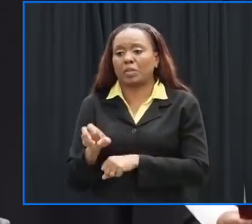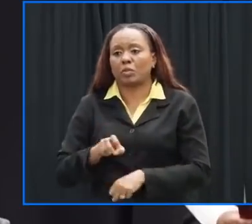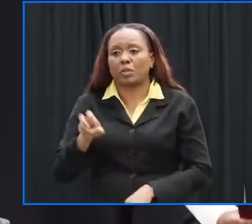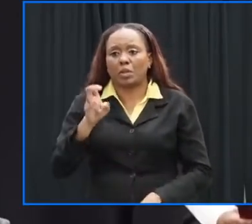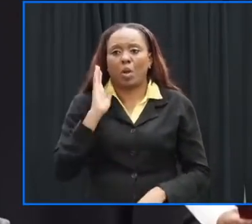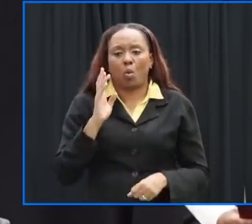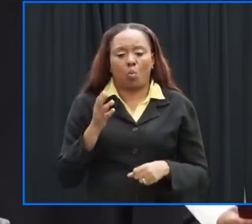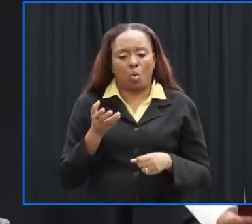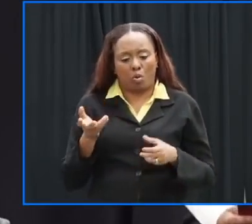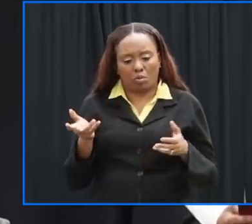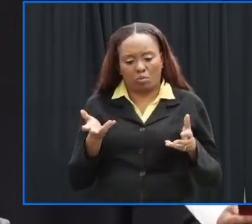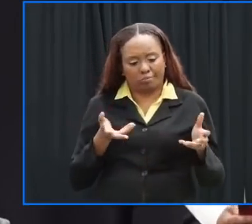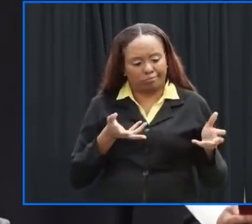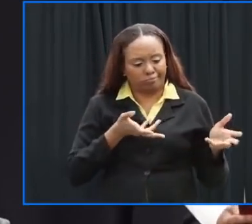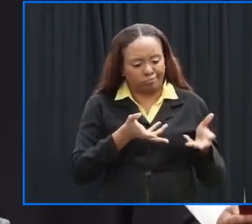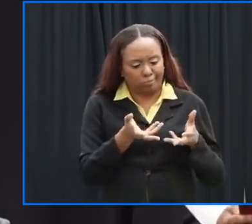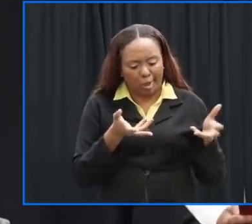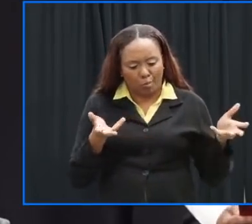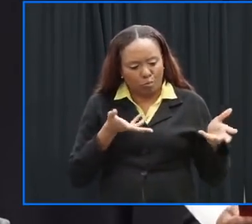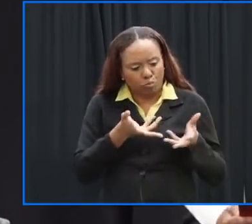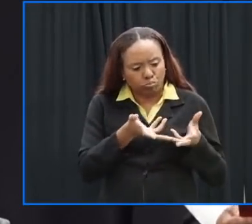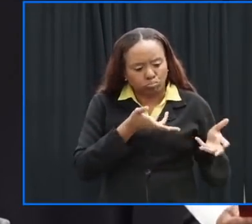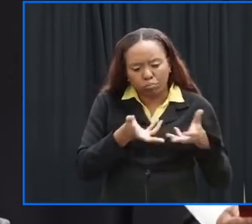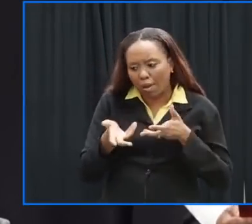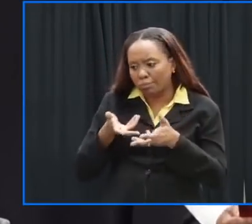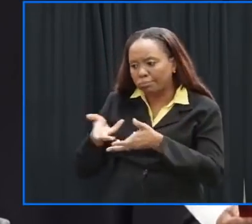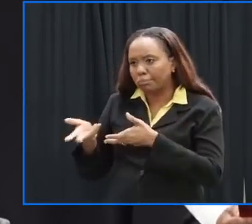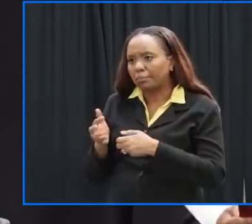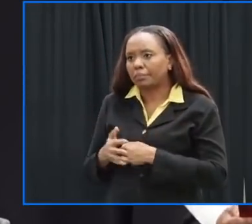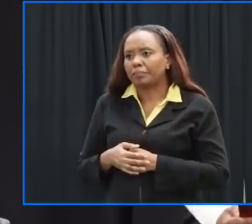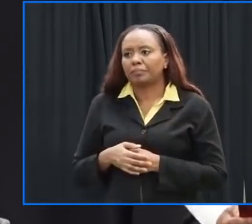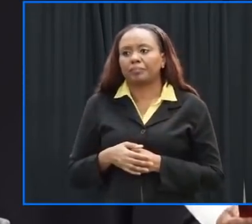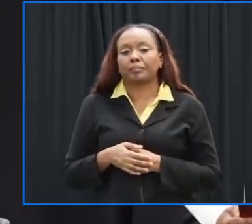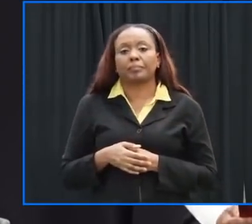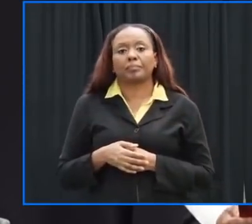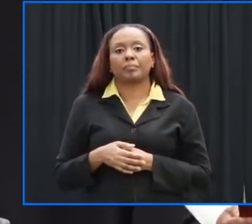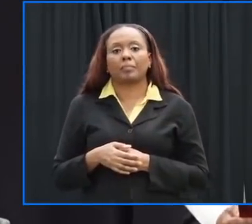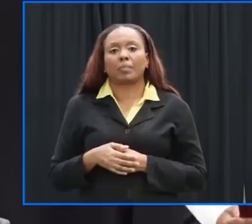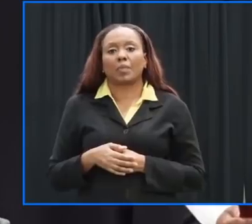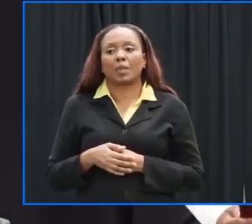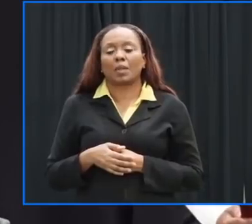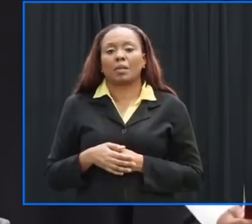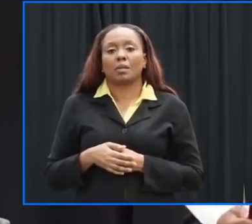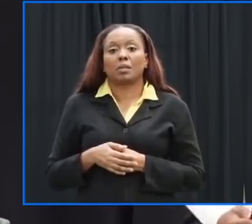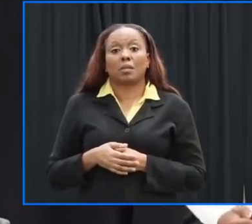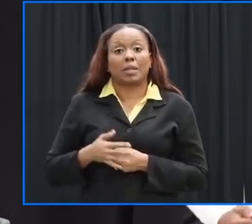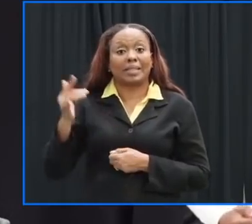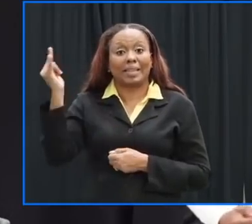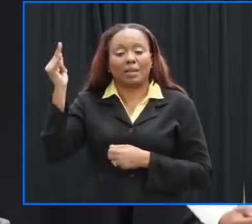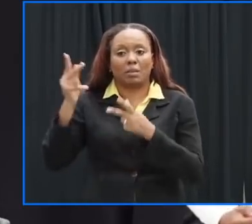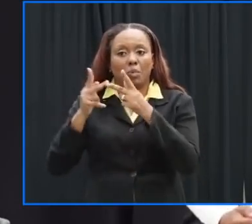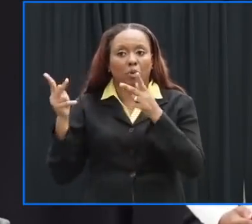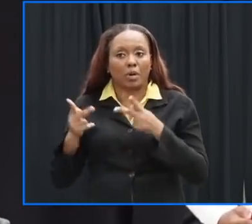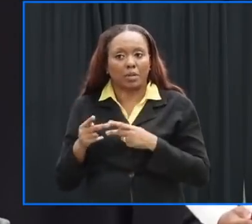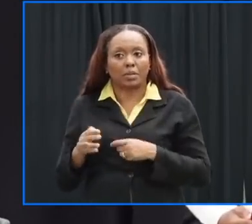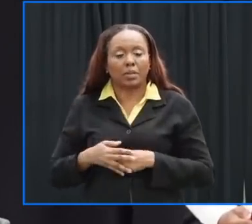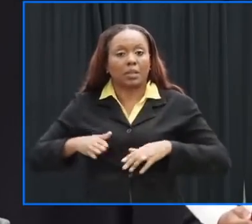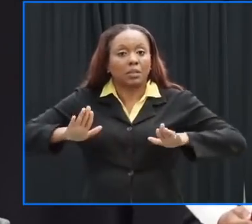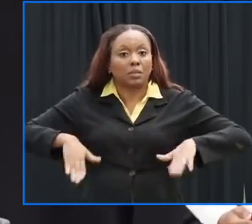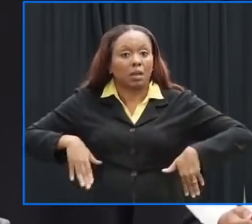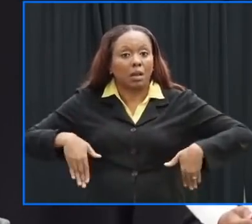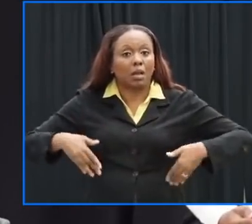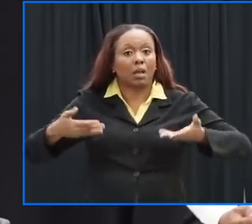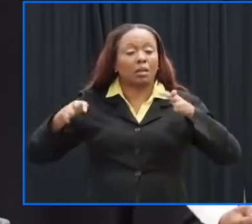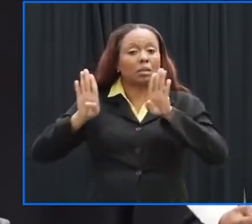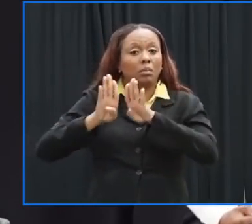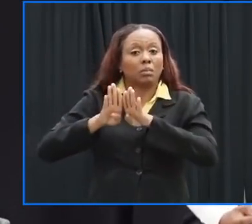um as to the state of the airport being closed that is left completely to civil aviation um but we wouldn't